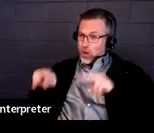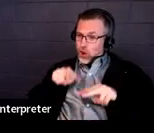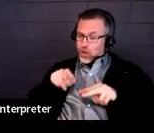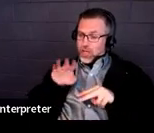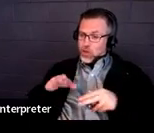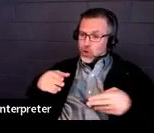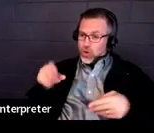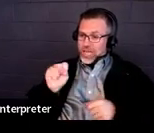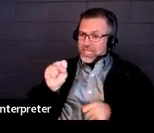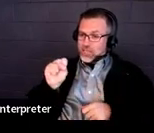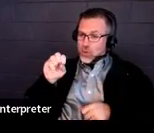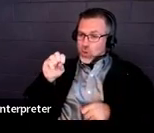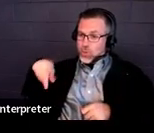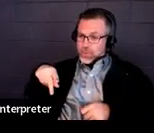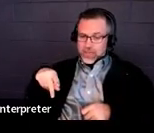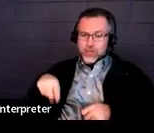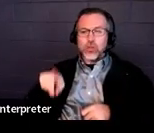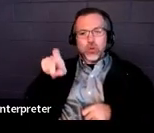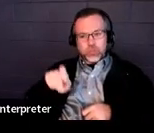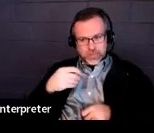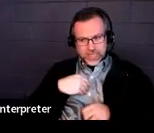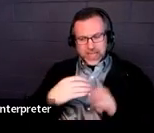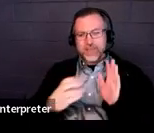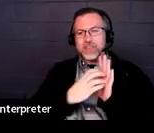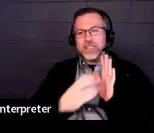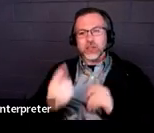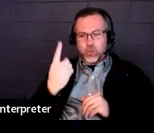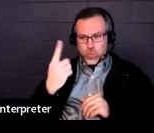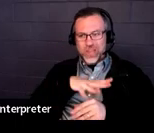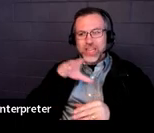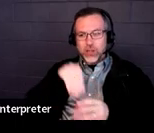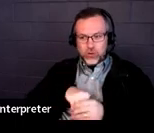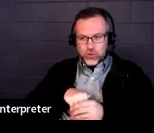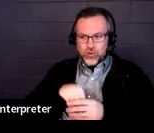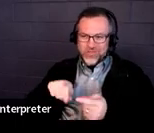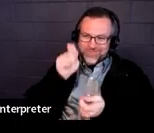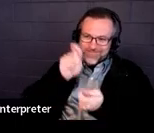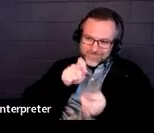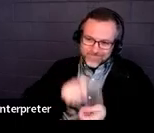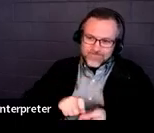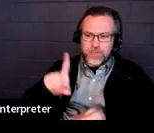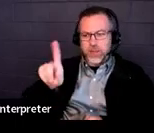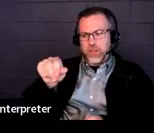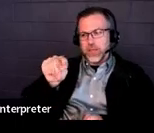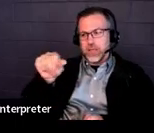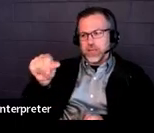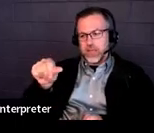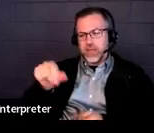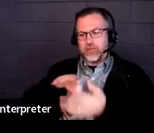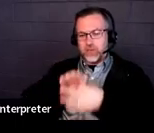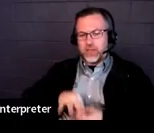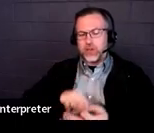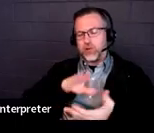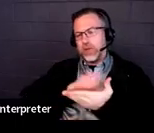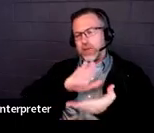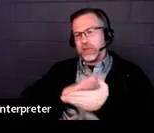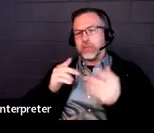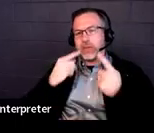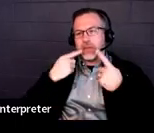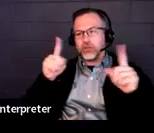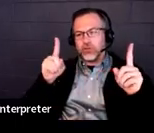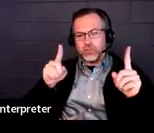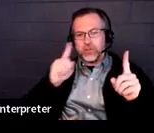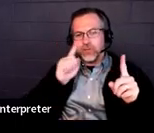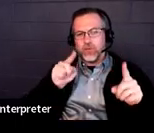for the form is that section one includes data around those academic achievements for the child.